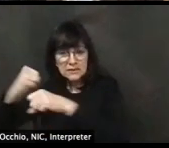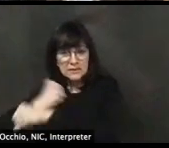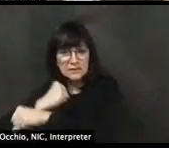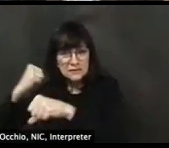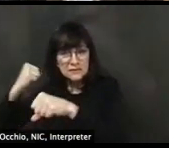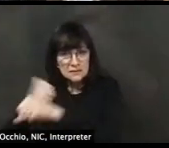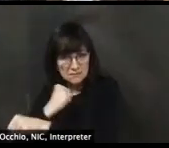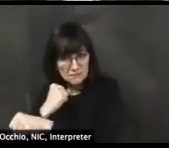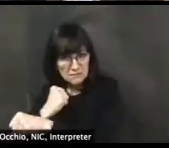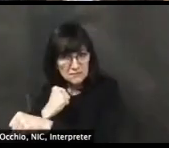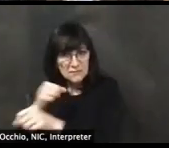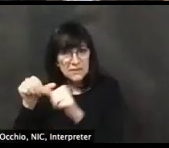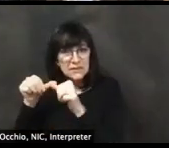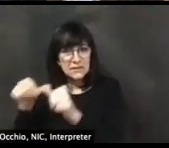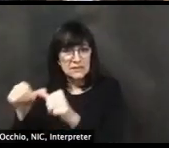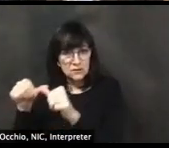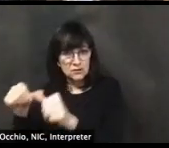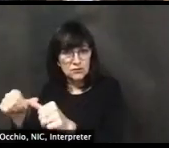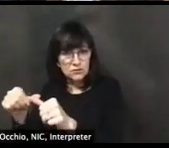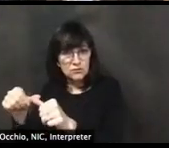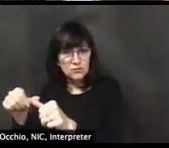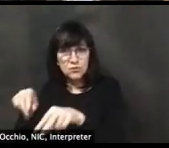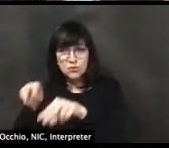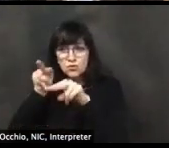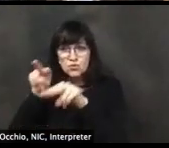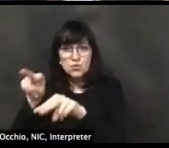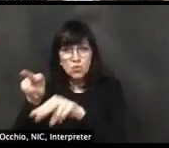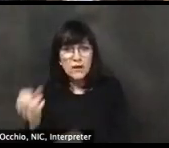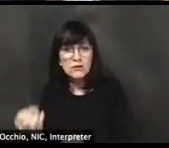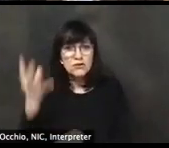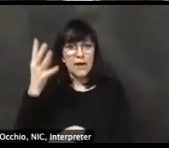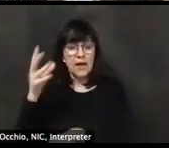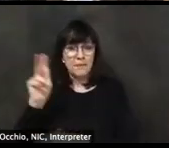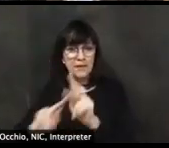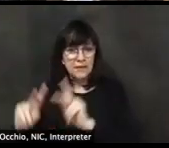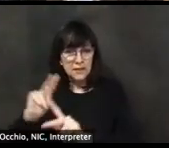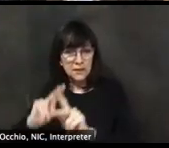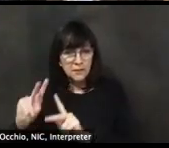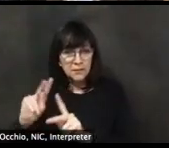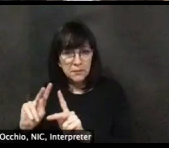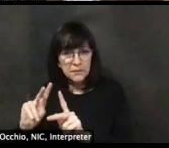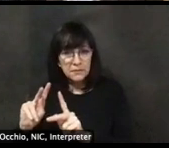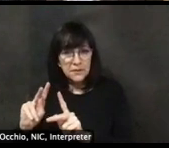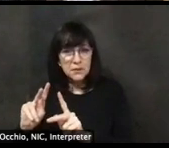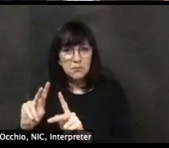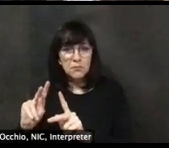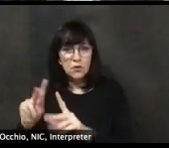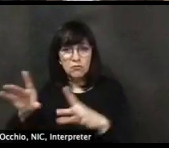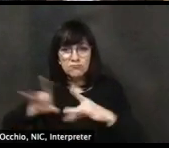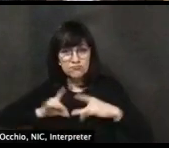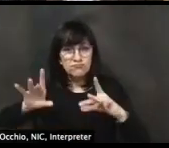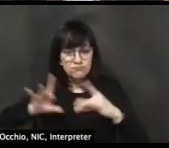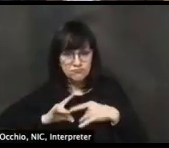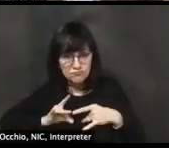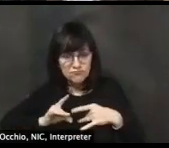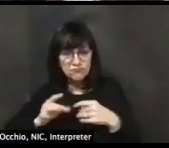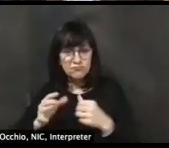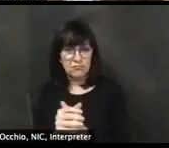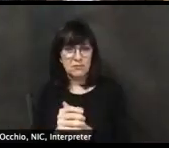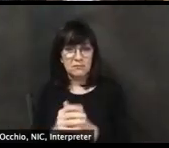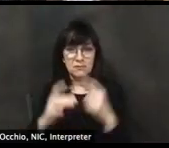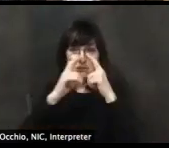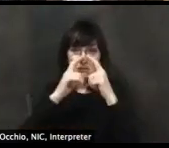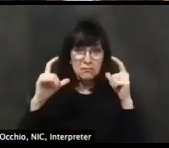going to continue to need to be important. know, wearing face coverings is going to continue to need to be important.